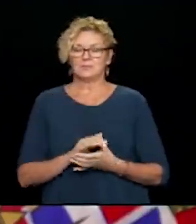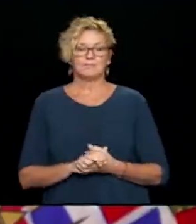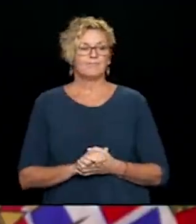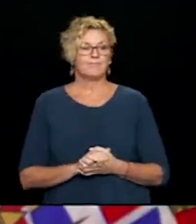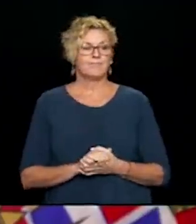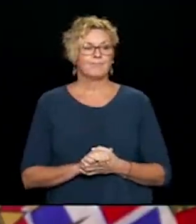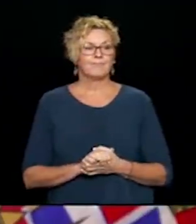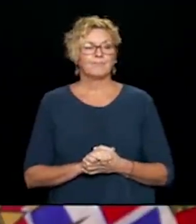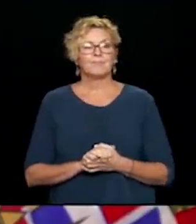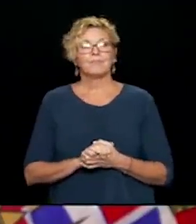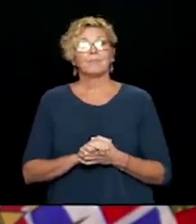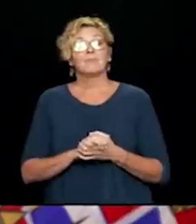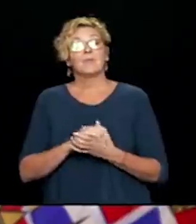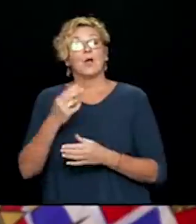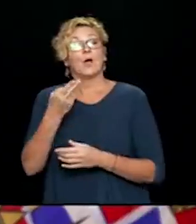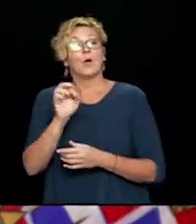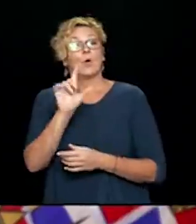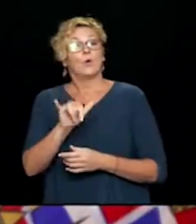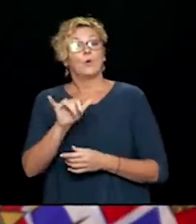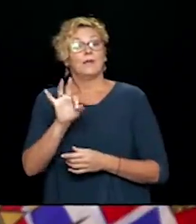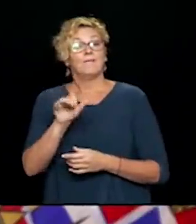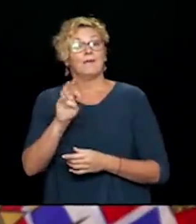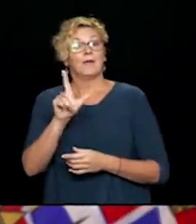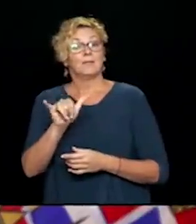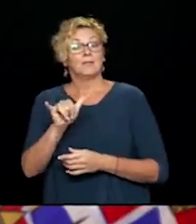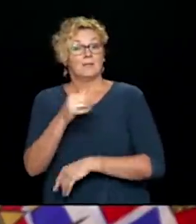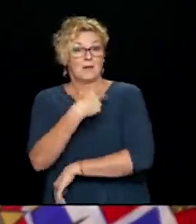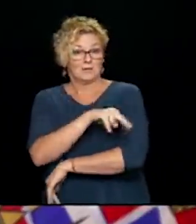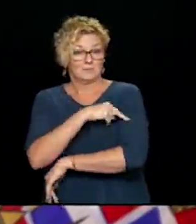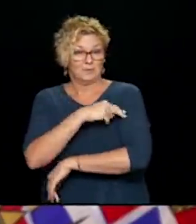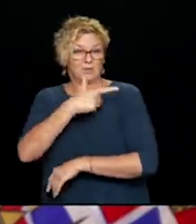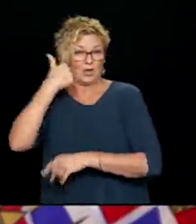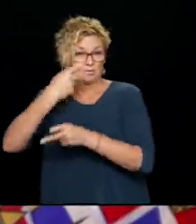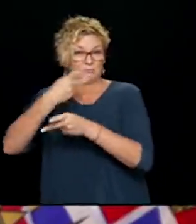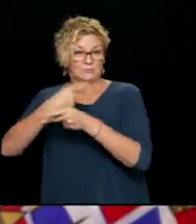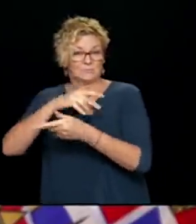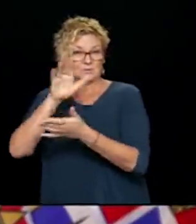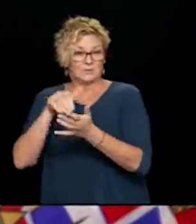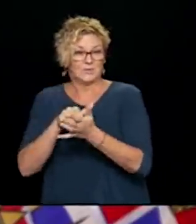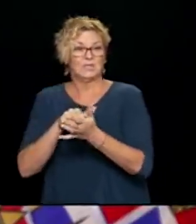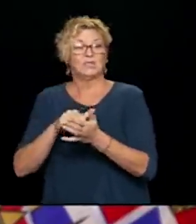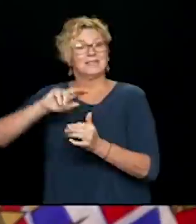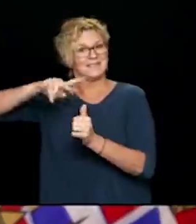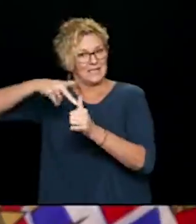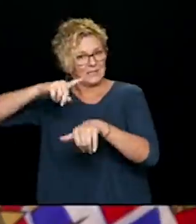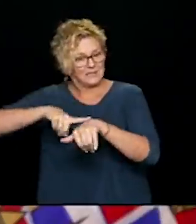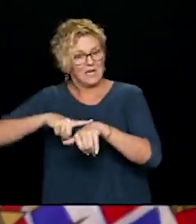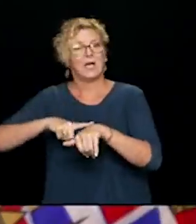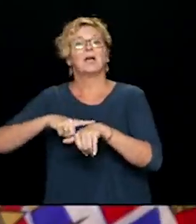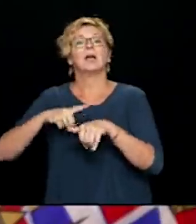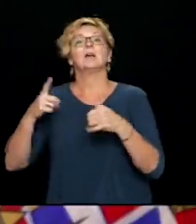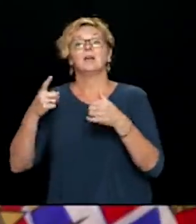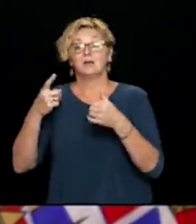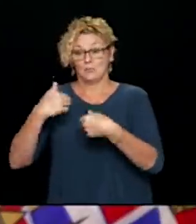four that are now declared over. The second outbreak at Holy Family Hospital is now declared over in the Vancouver Coastal